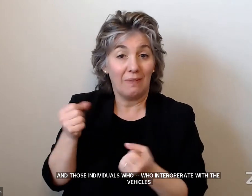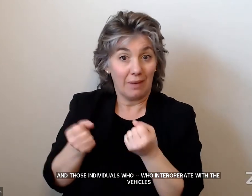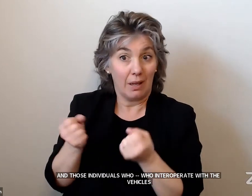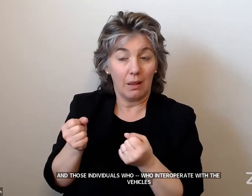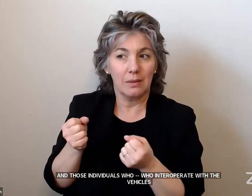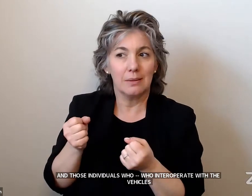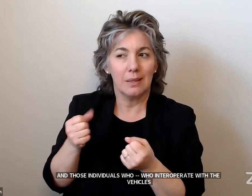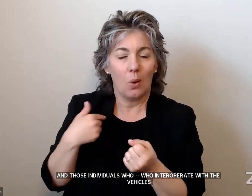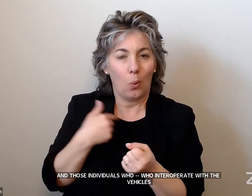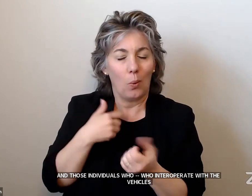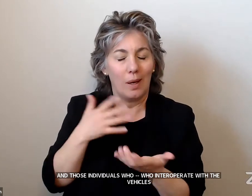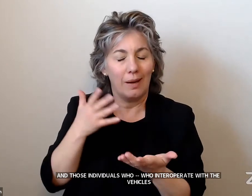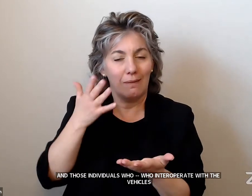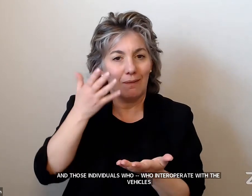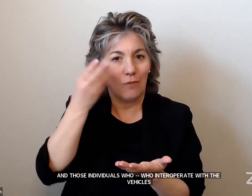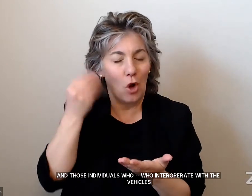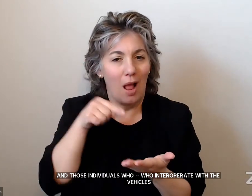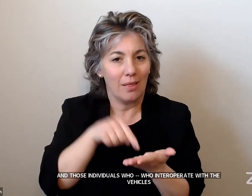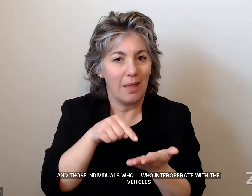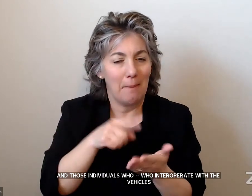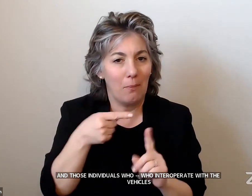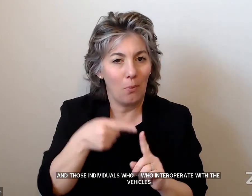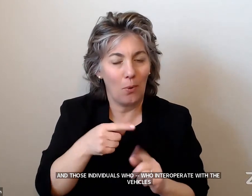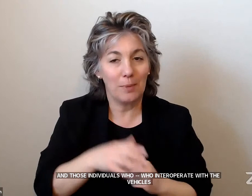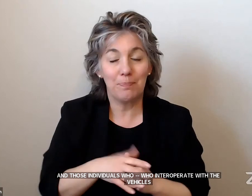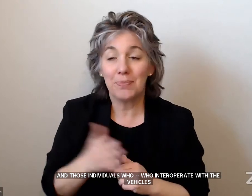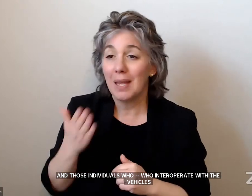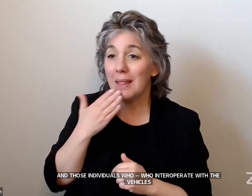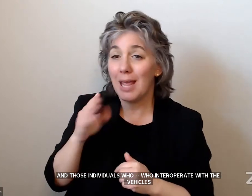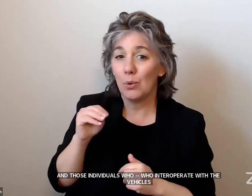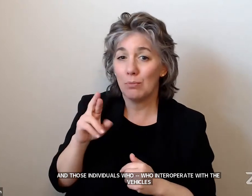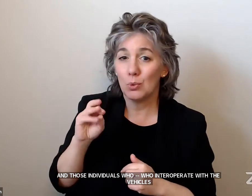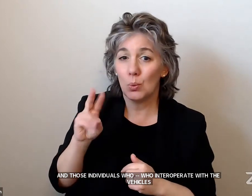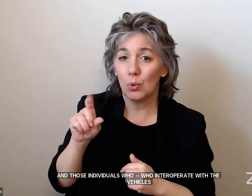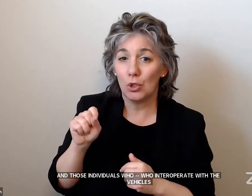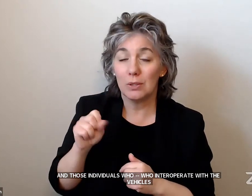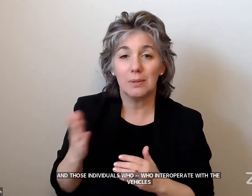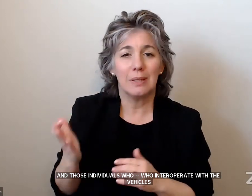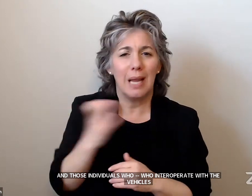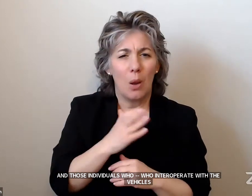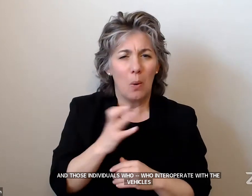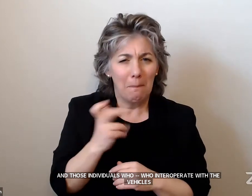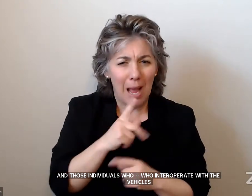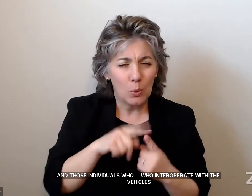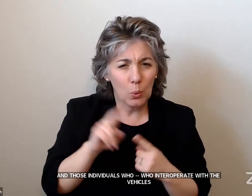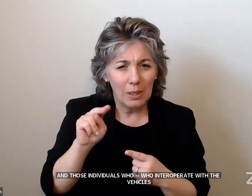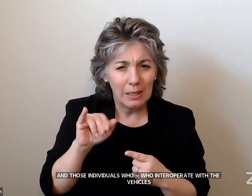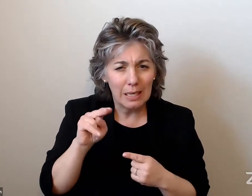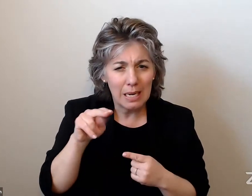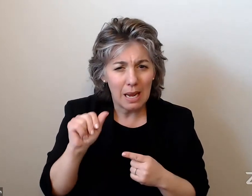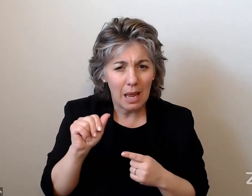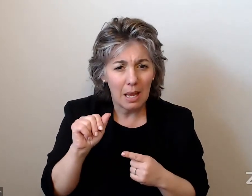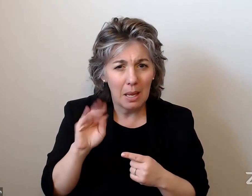Thank you very much, Mr. Woods. Now it looks like we're going to try to go back to Nina Beattie. Nina, are you able to unmute?